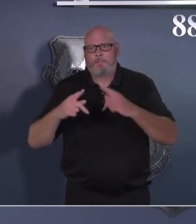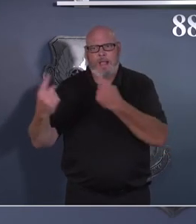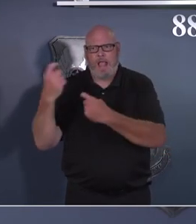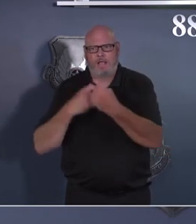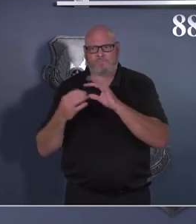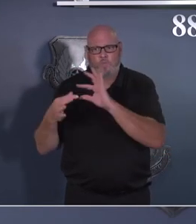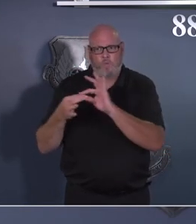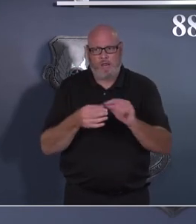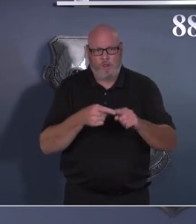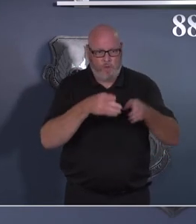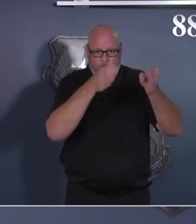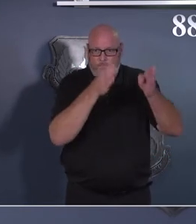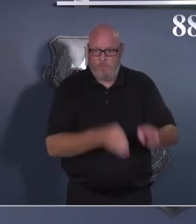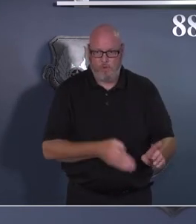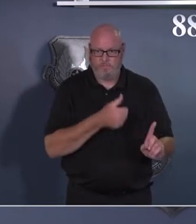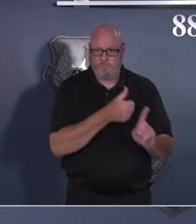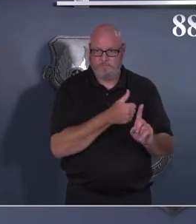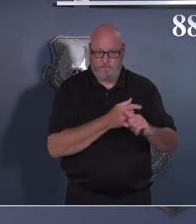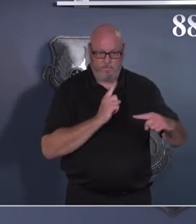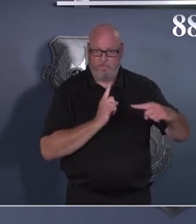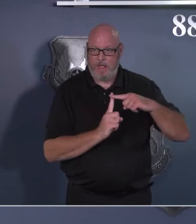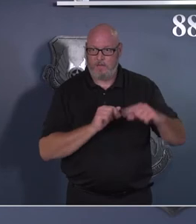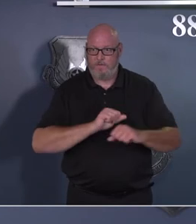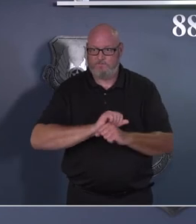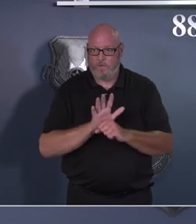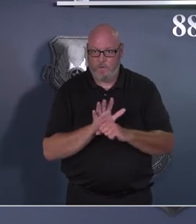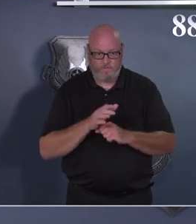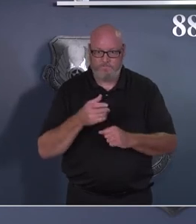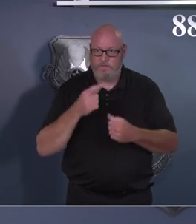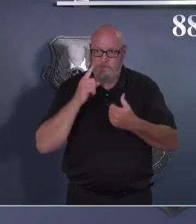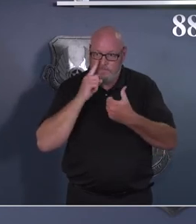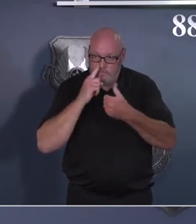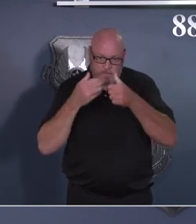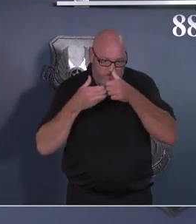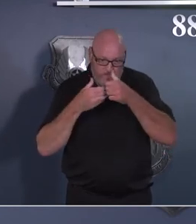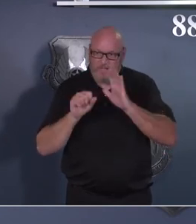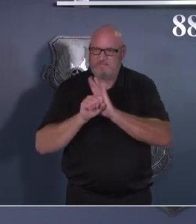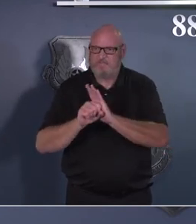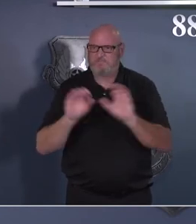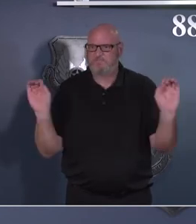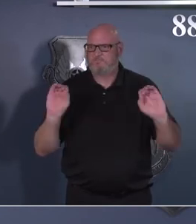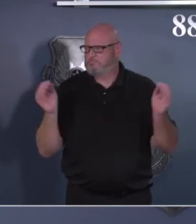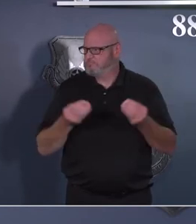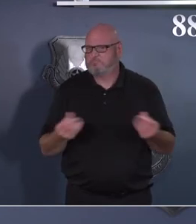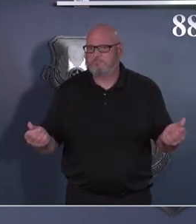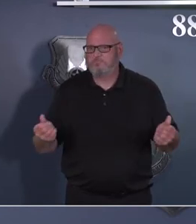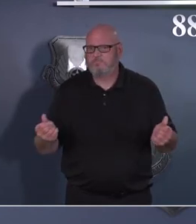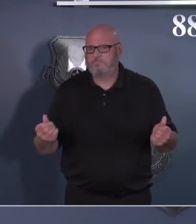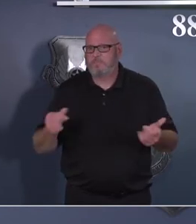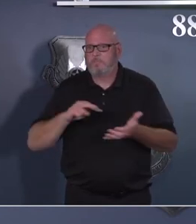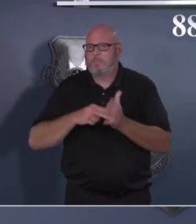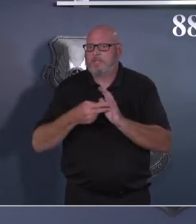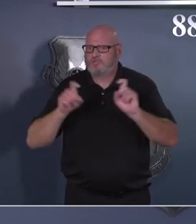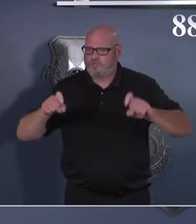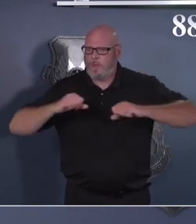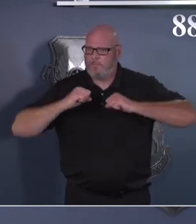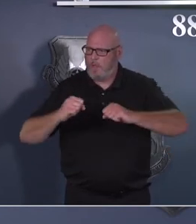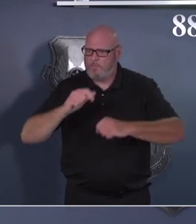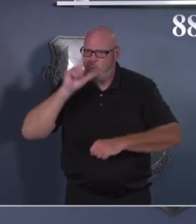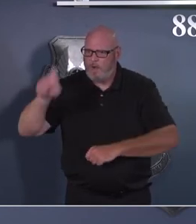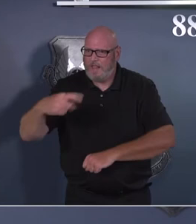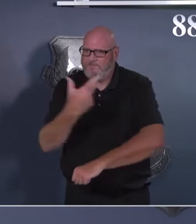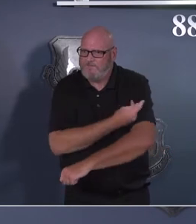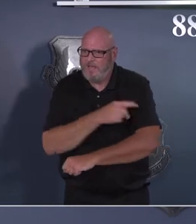personnel who have recovered. If we can consider them as being protected and or if we have an antibody